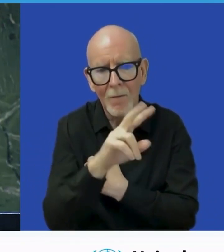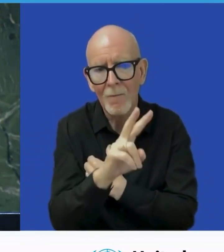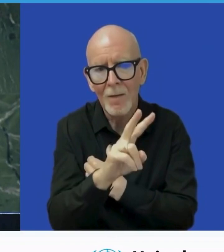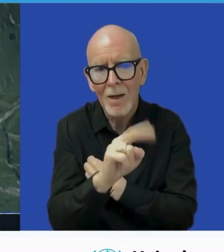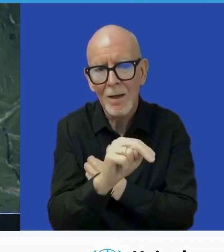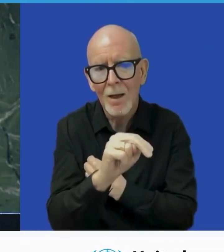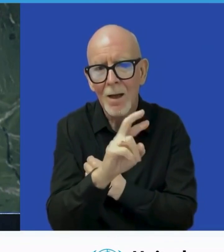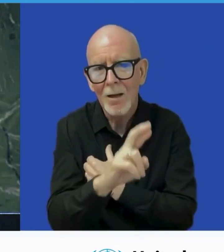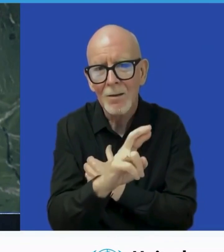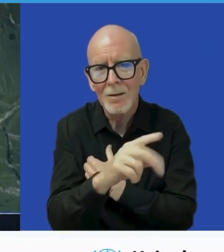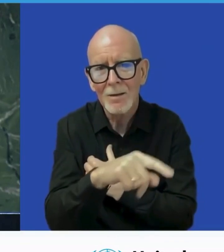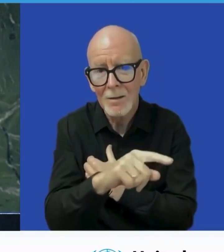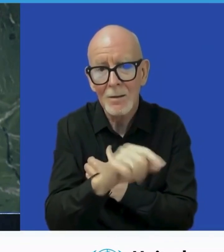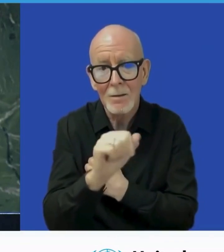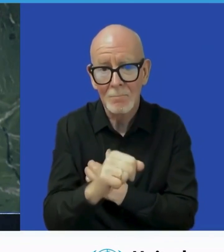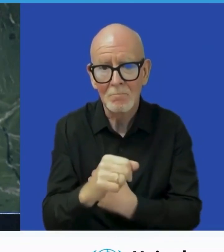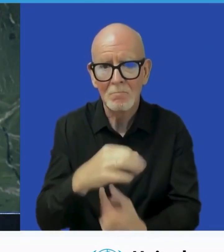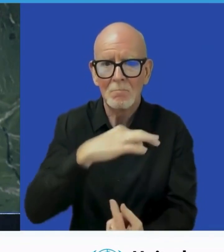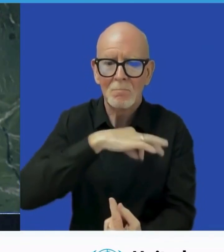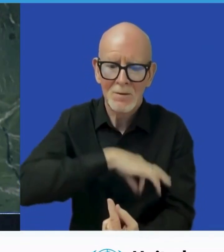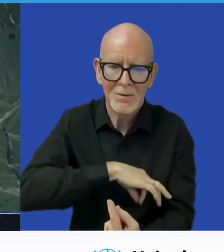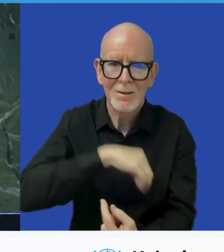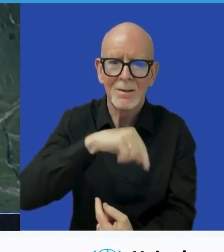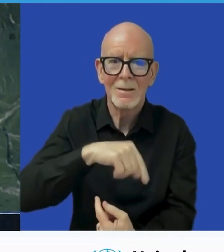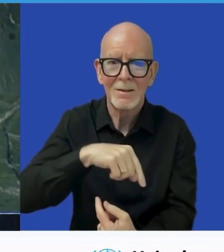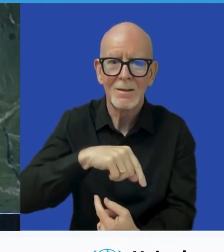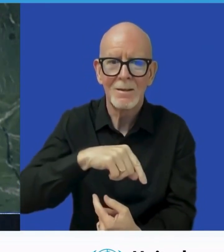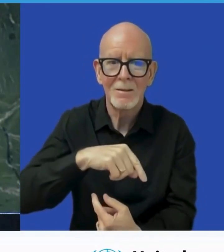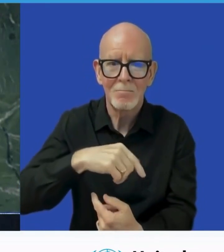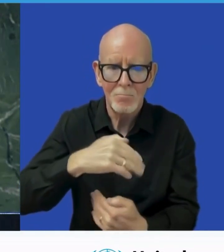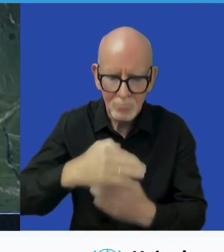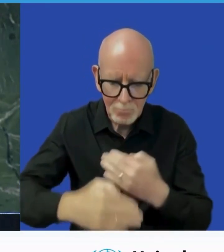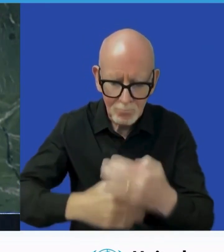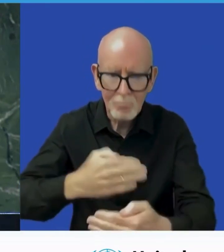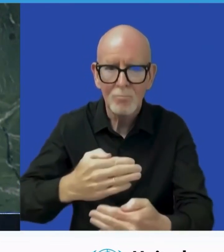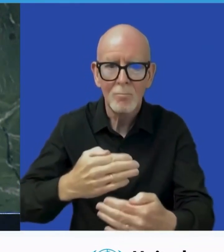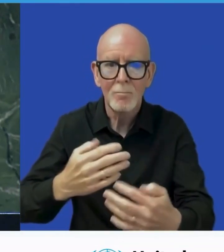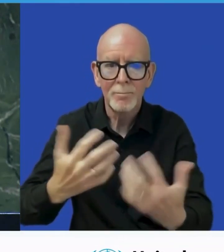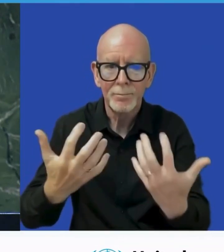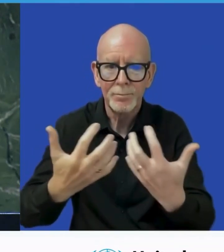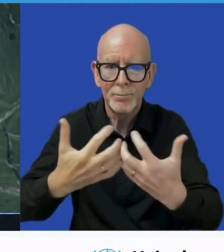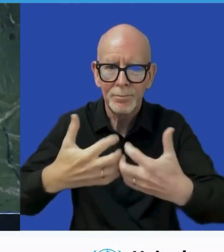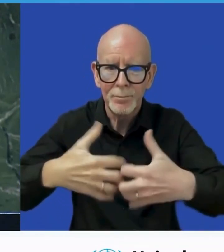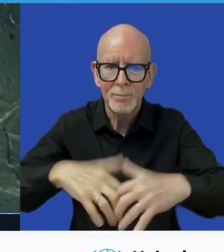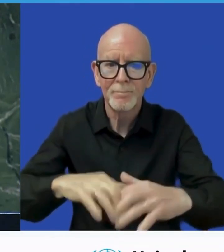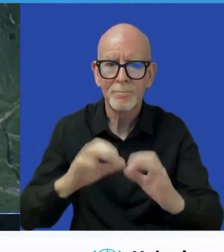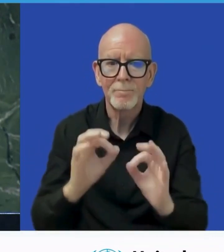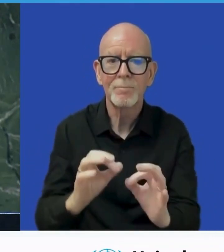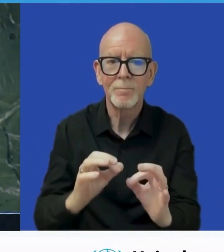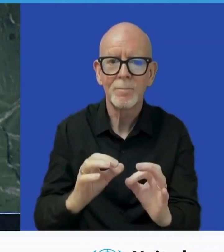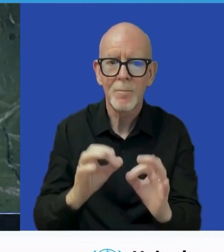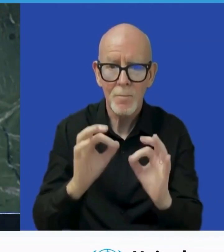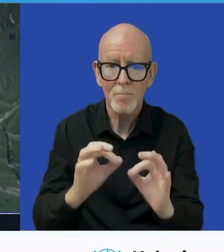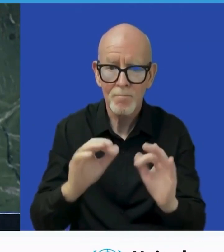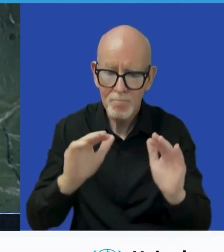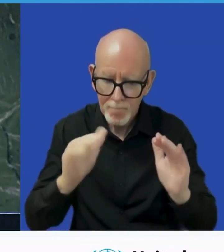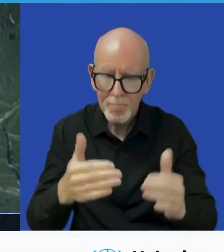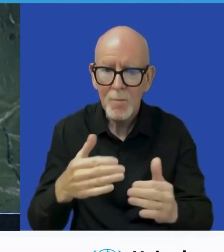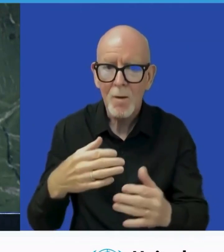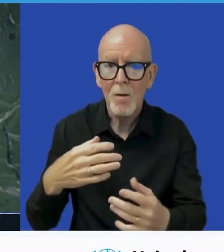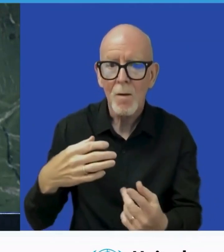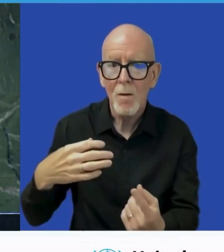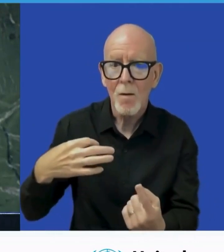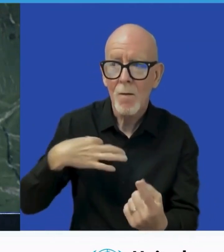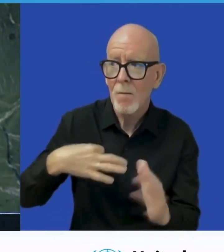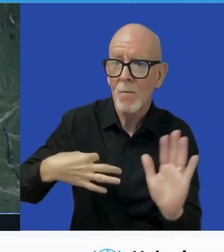localization of the SDGs. MECTA countries will continue to advocate